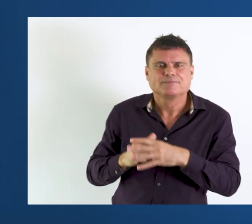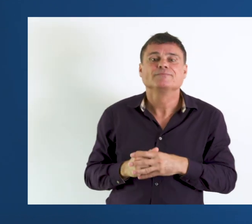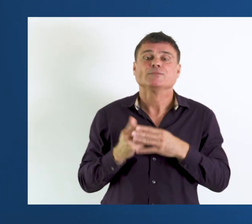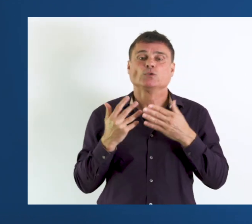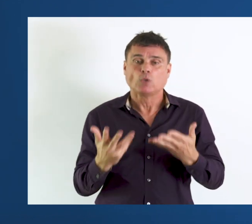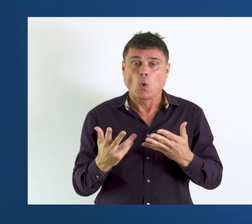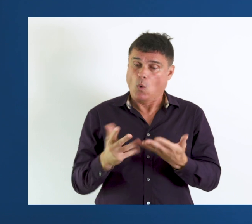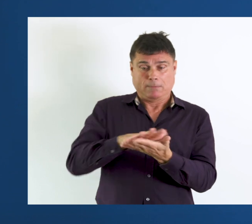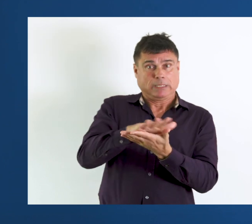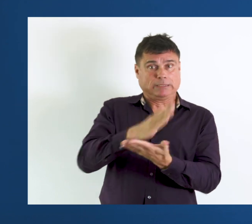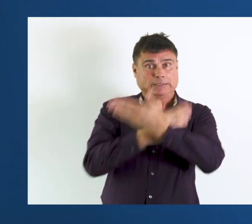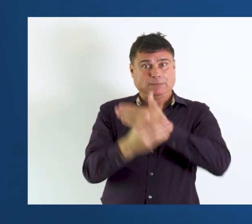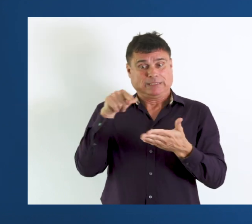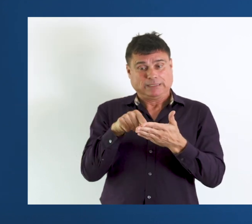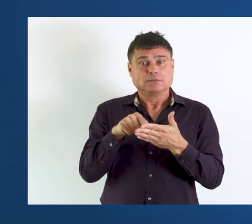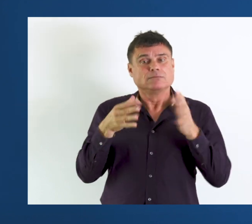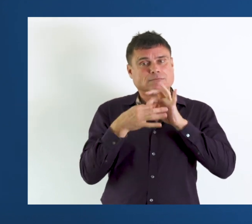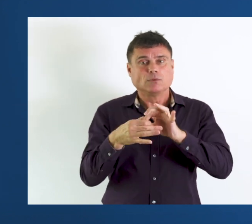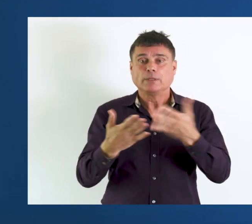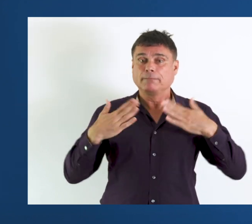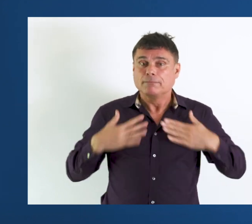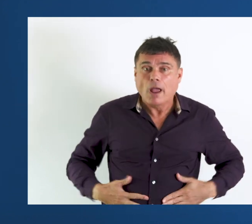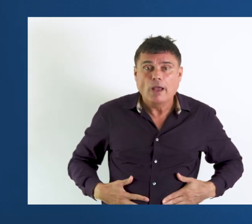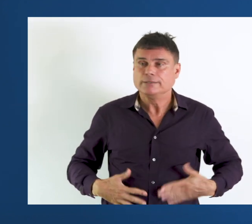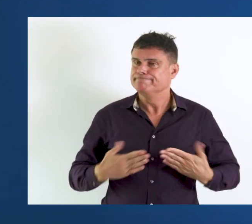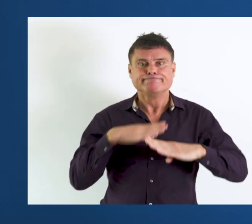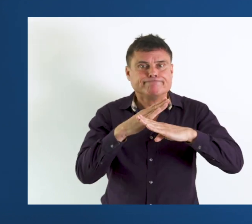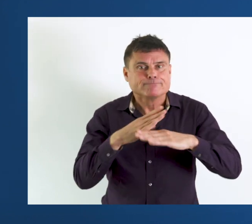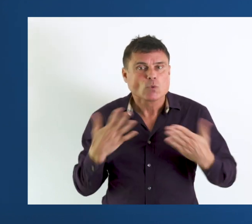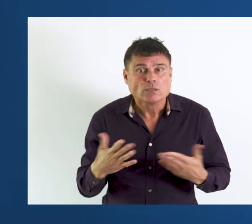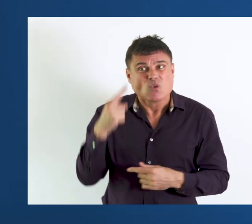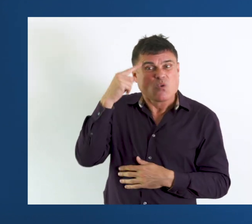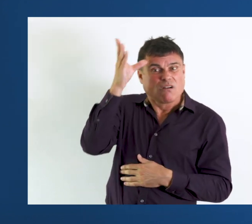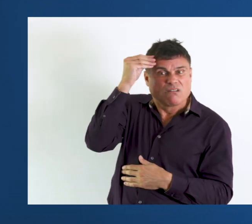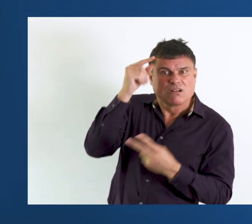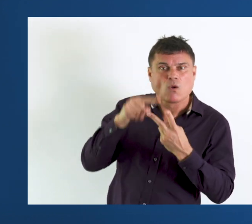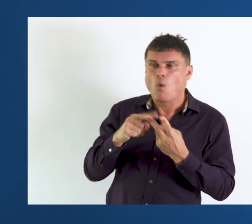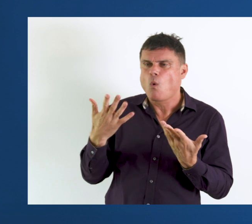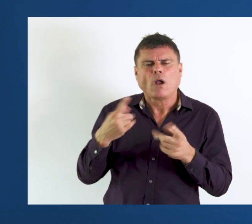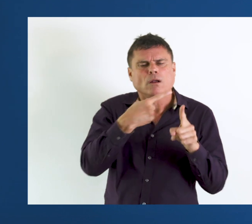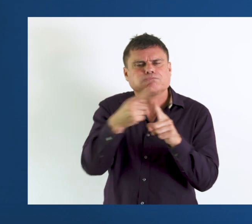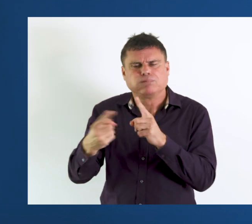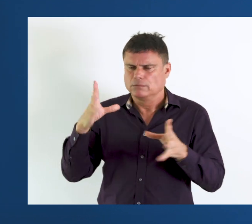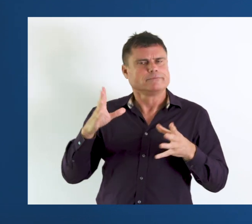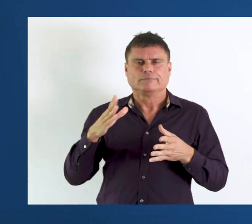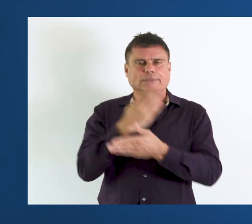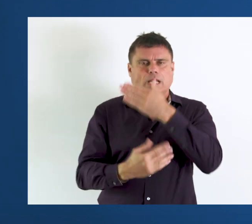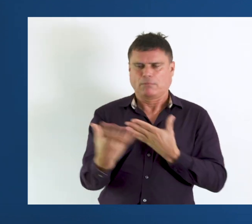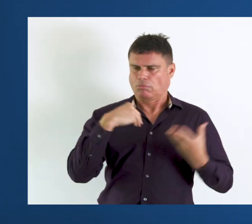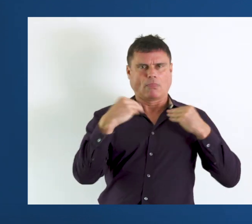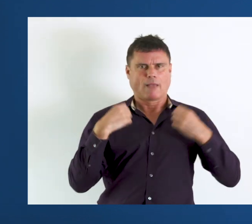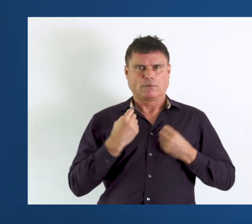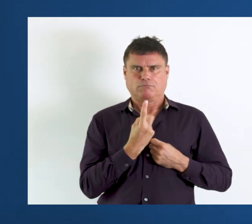is that the definition of disability of physically handicapped, mentally retarded or multiple disabled